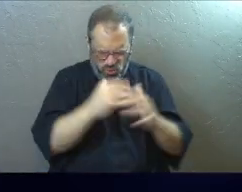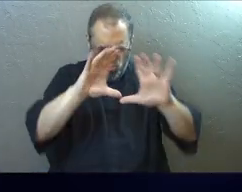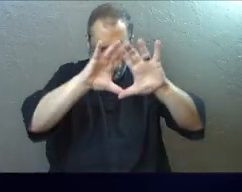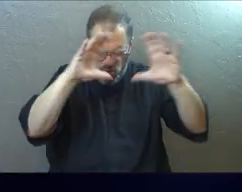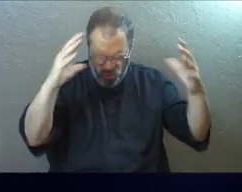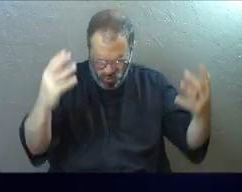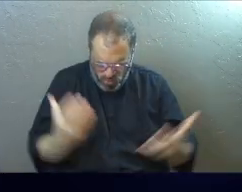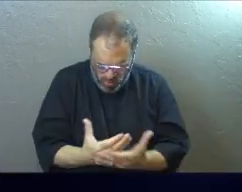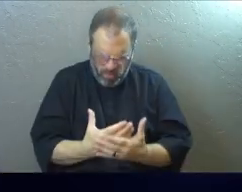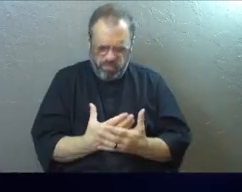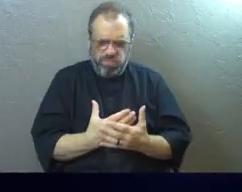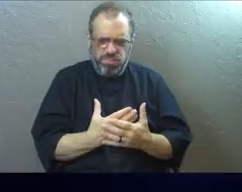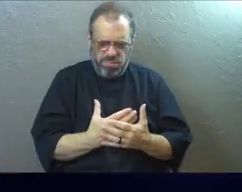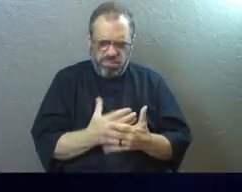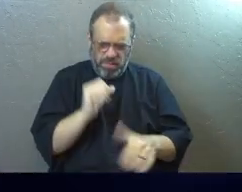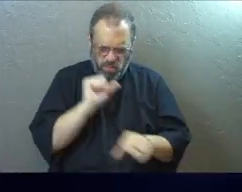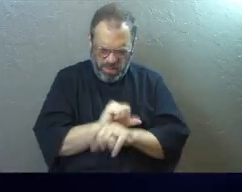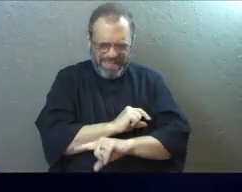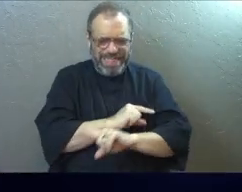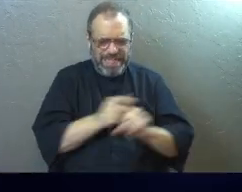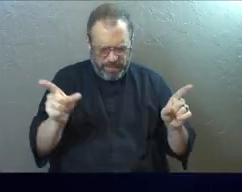people that operates a brand new way?